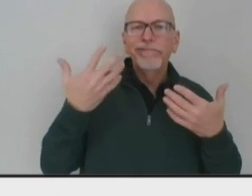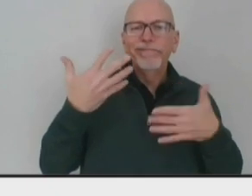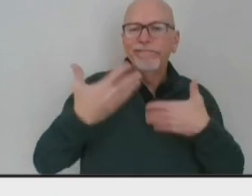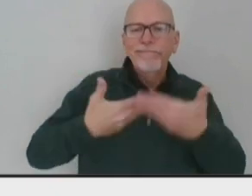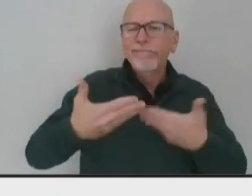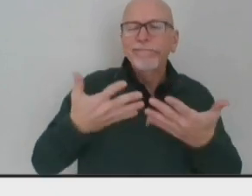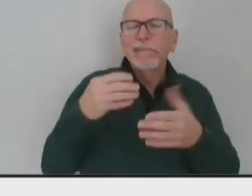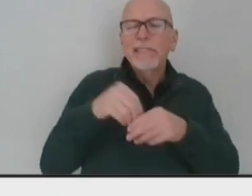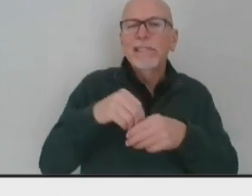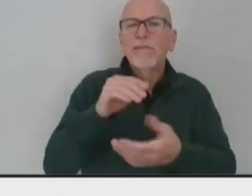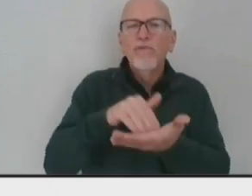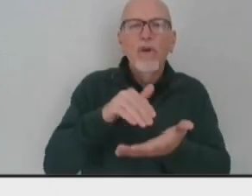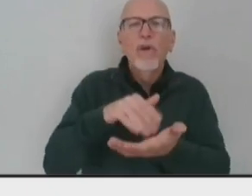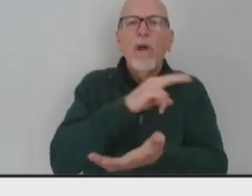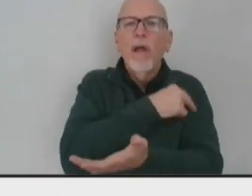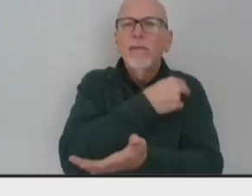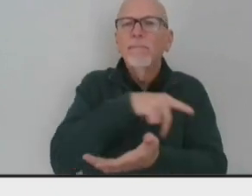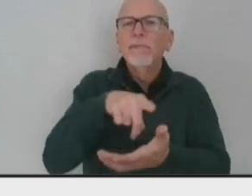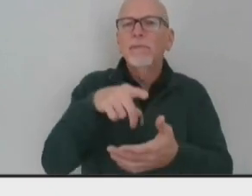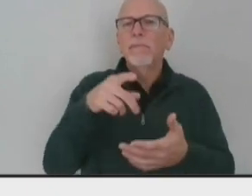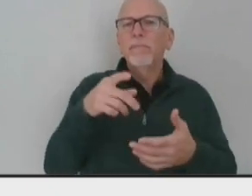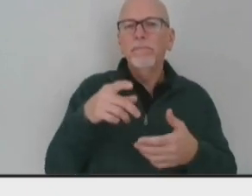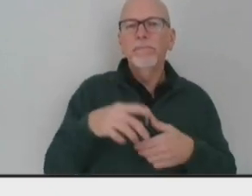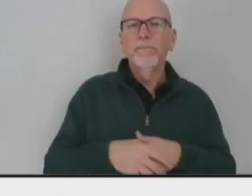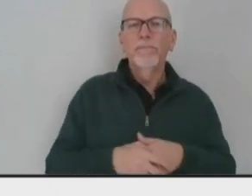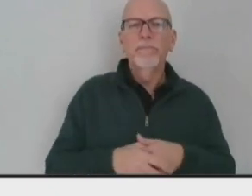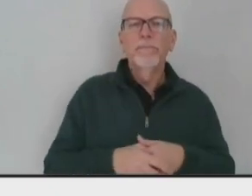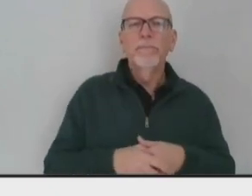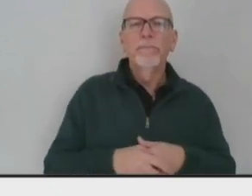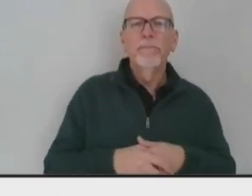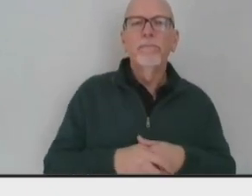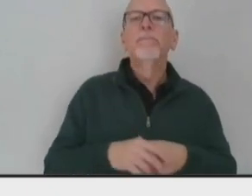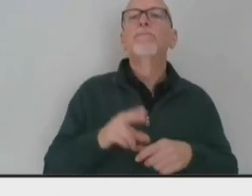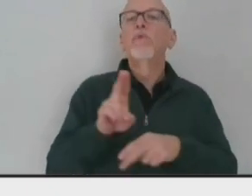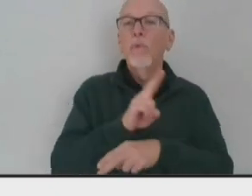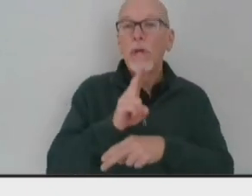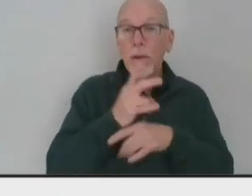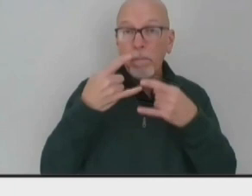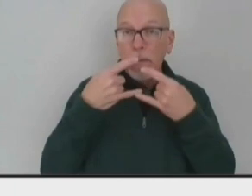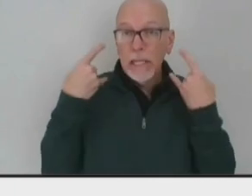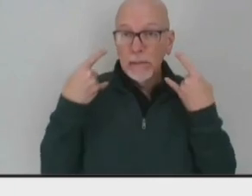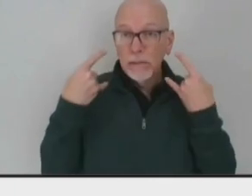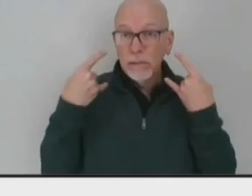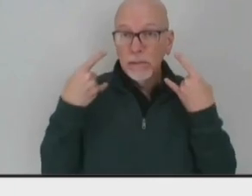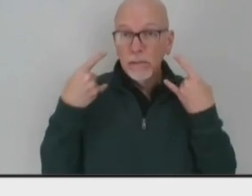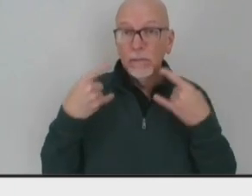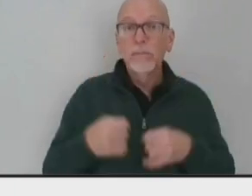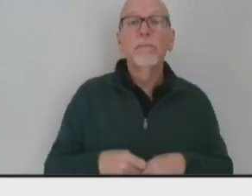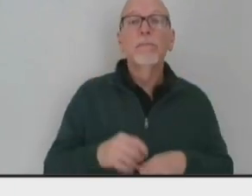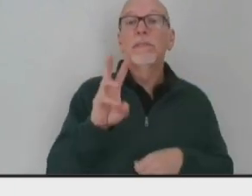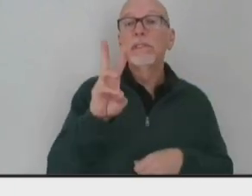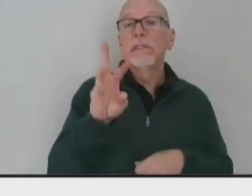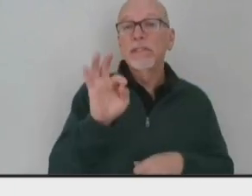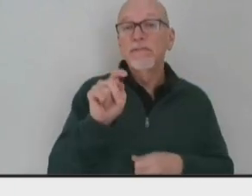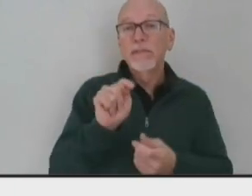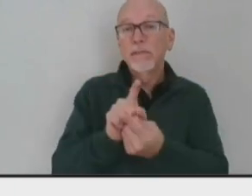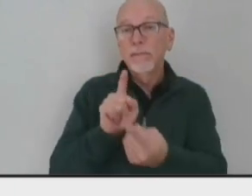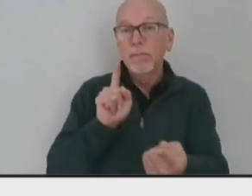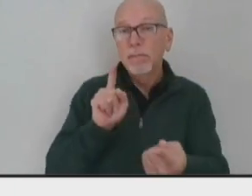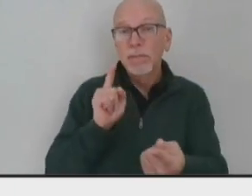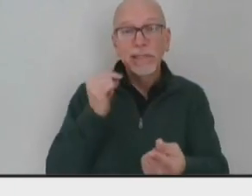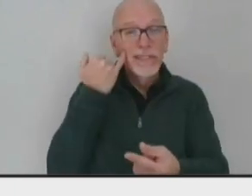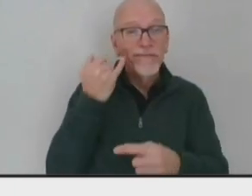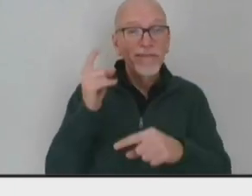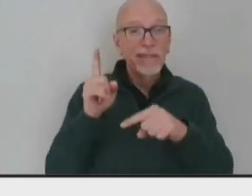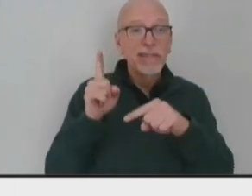hospital setting. Wear a mask when you're around others. Keep six feet apart if you can't be more